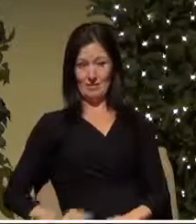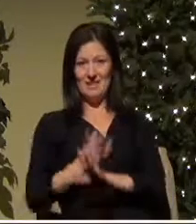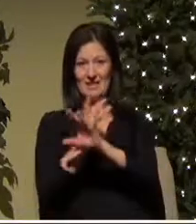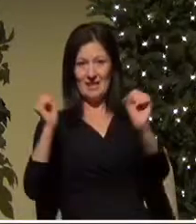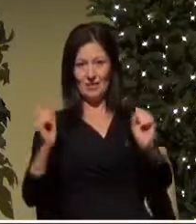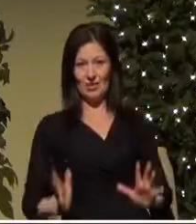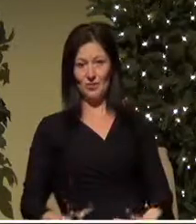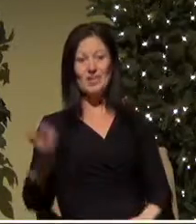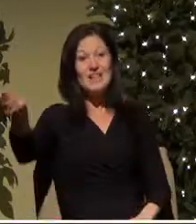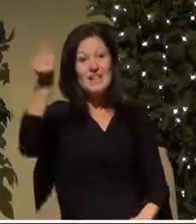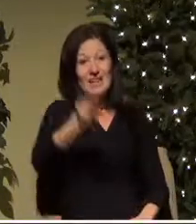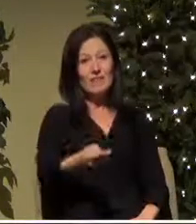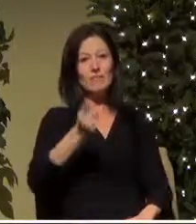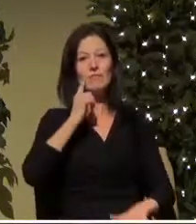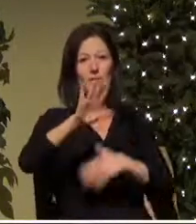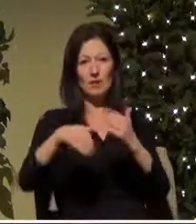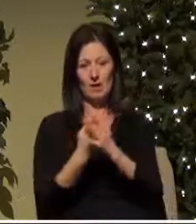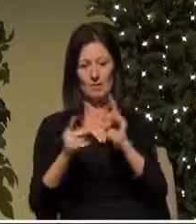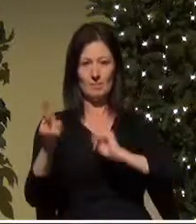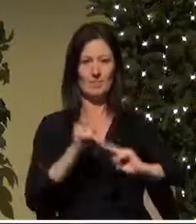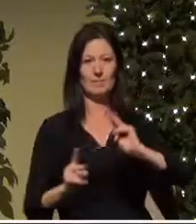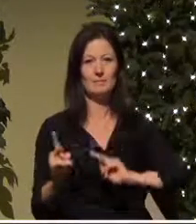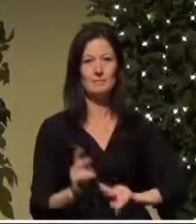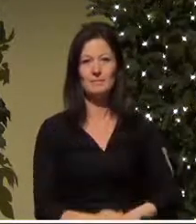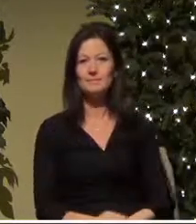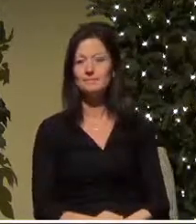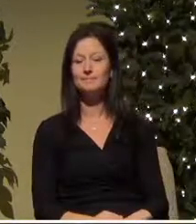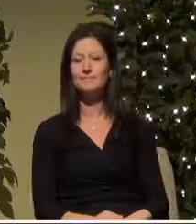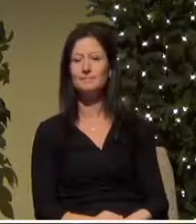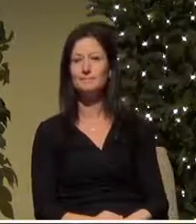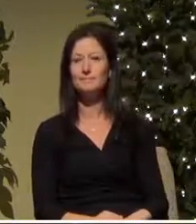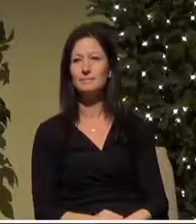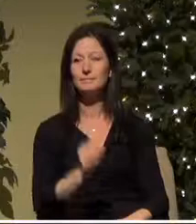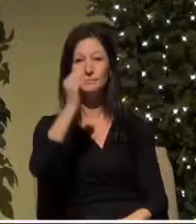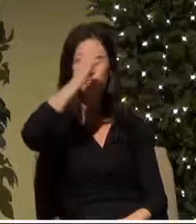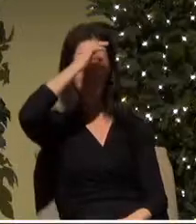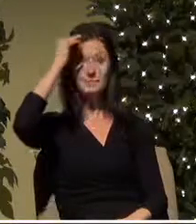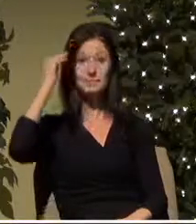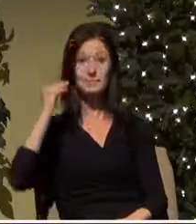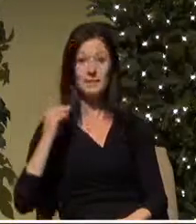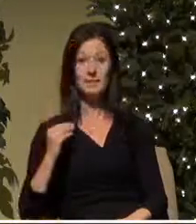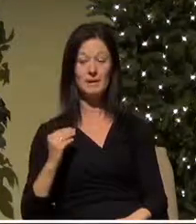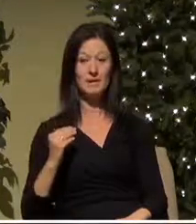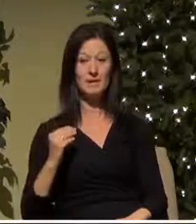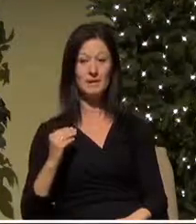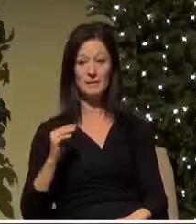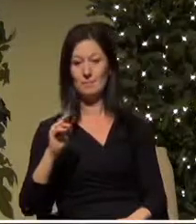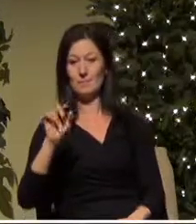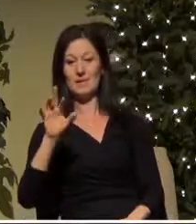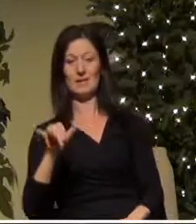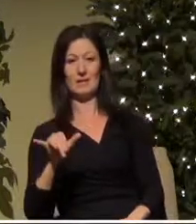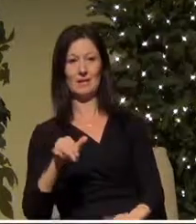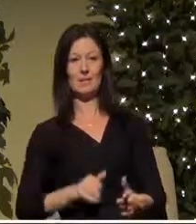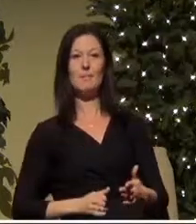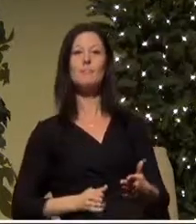we'll come back to that in a moment Mary as the angel has told has given birth